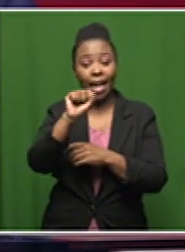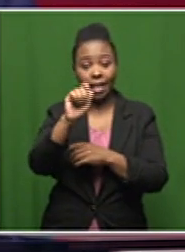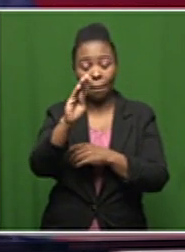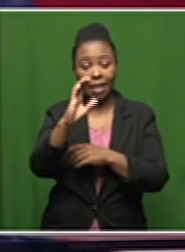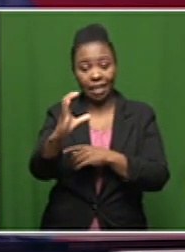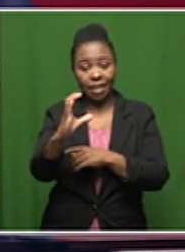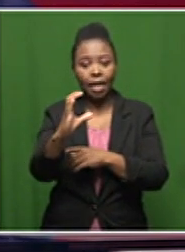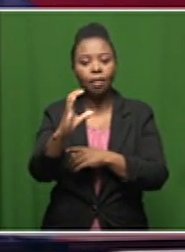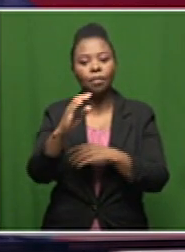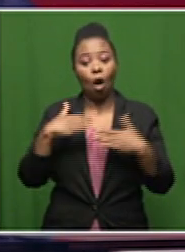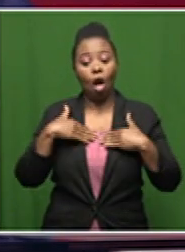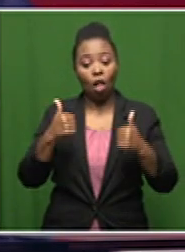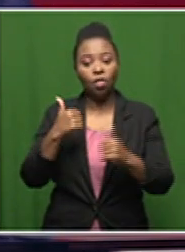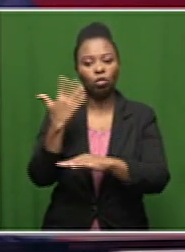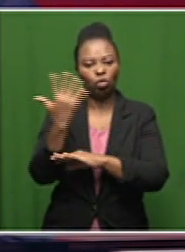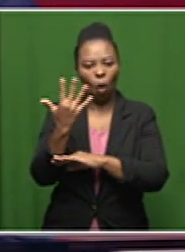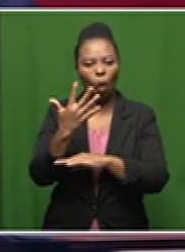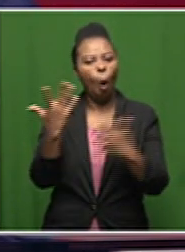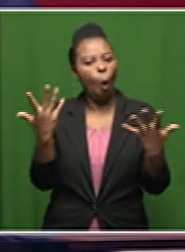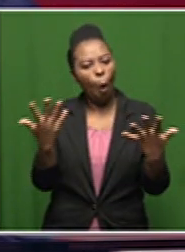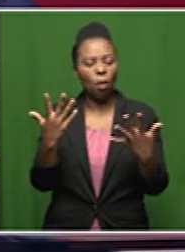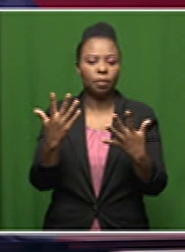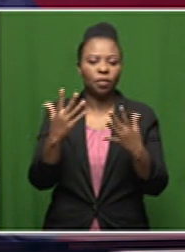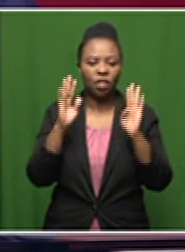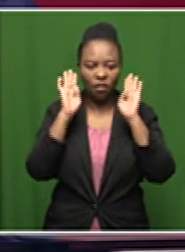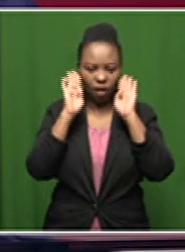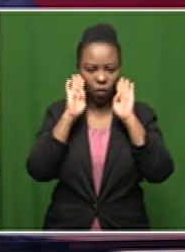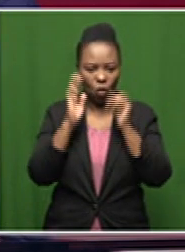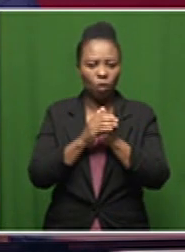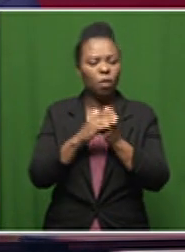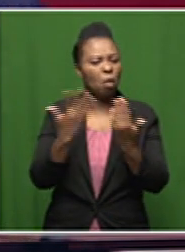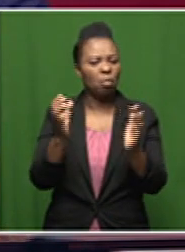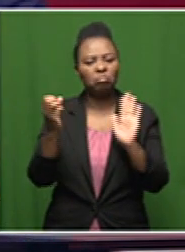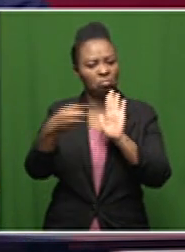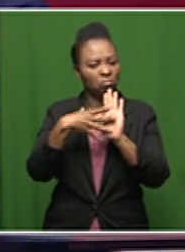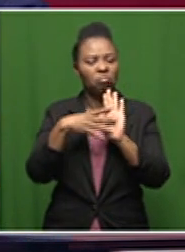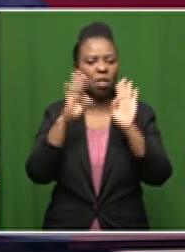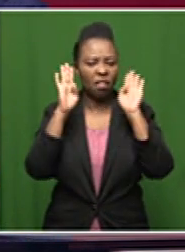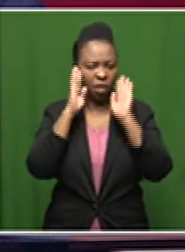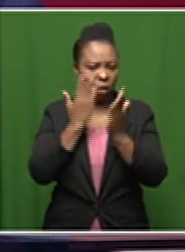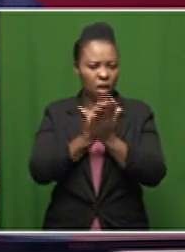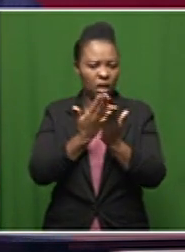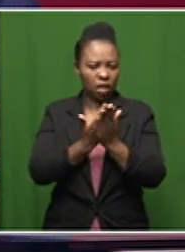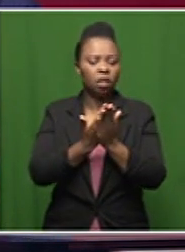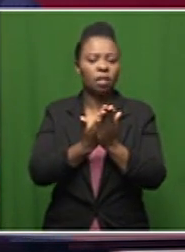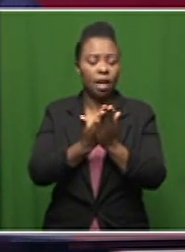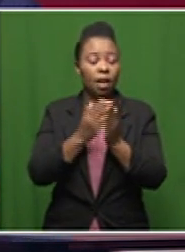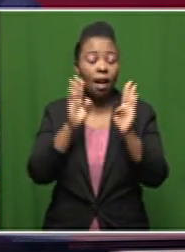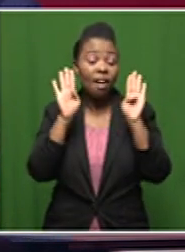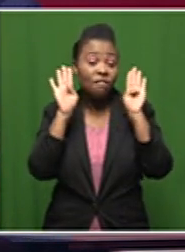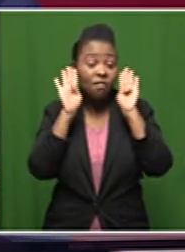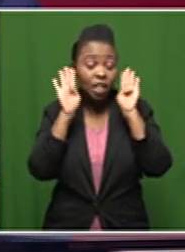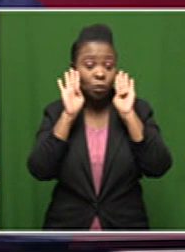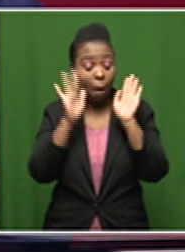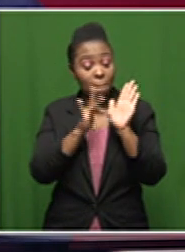talk or hashtag sabc health talk and you can also post on facebook our facebook first facebook